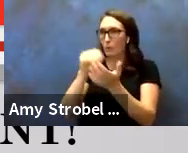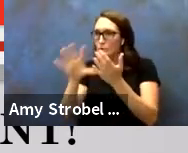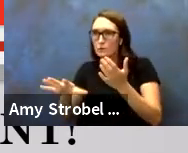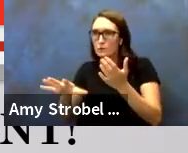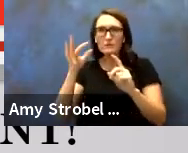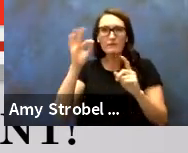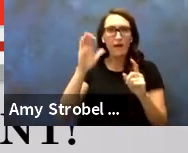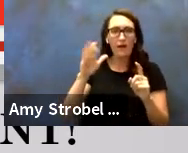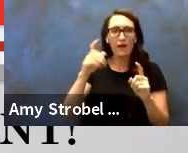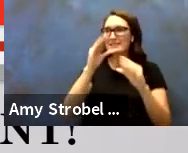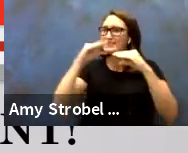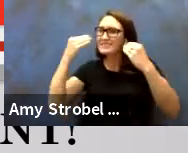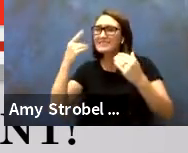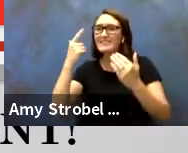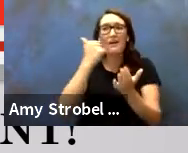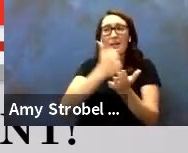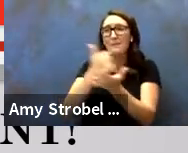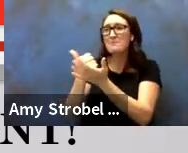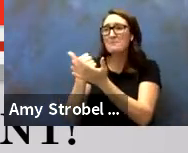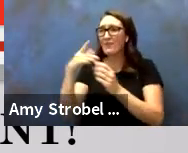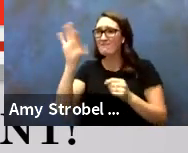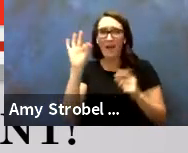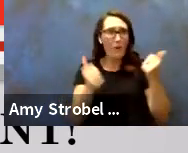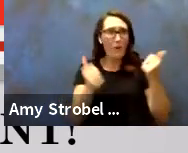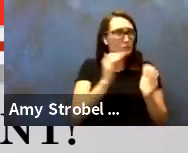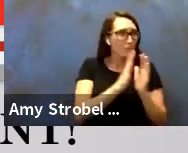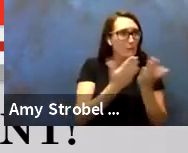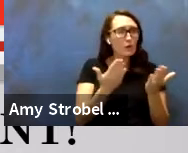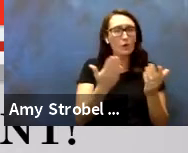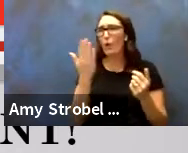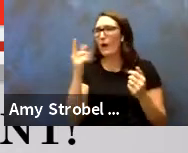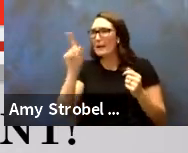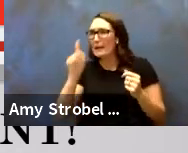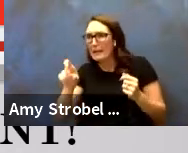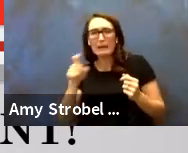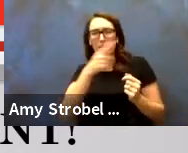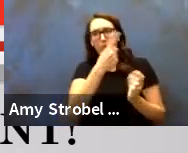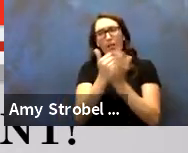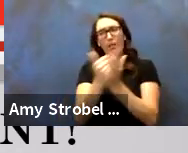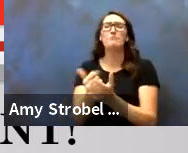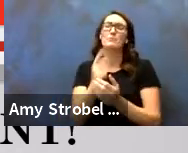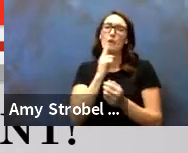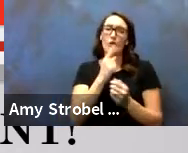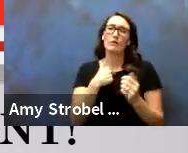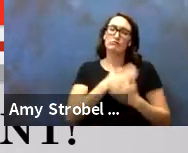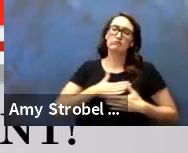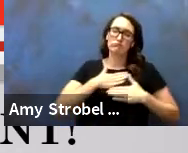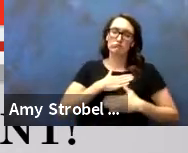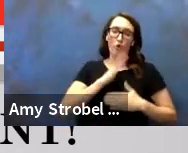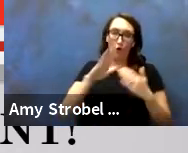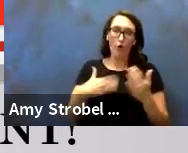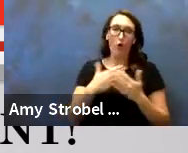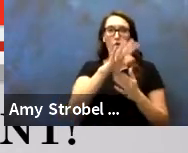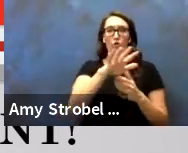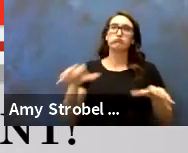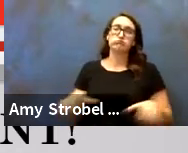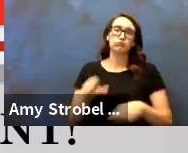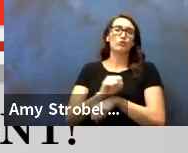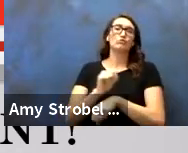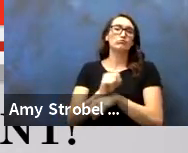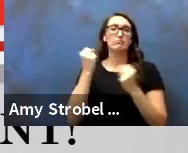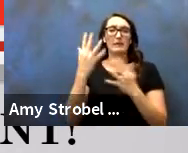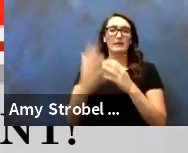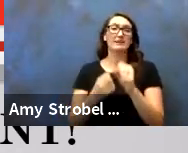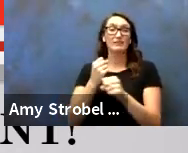and trying to help them find the right book and services. Clay, we really appreciate all you've done as the